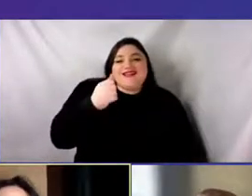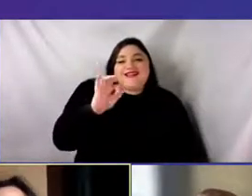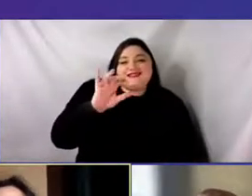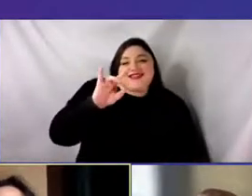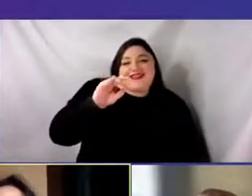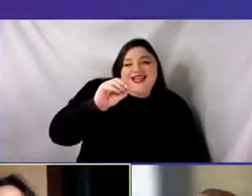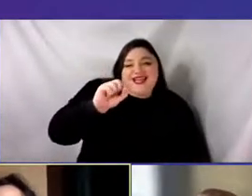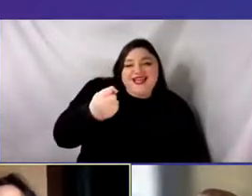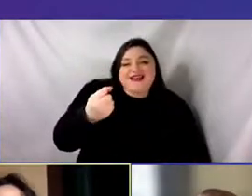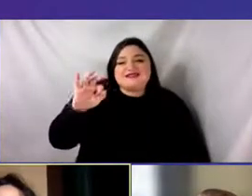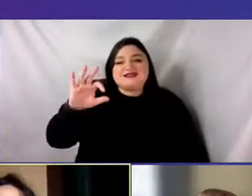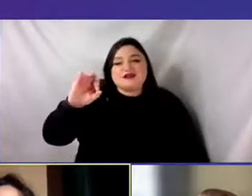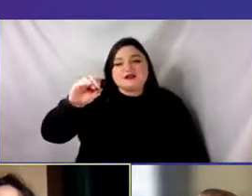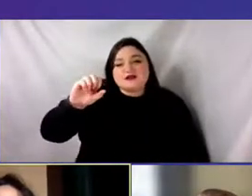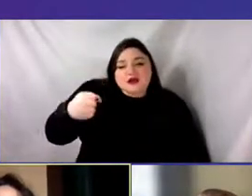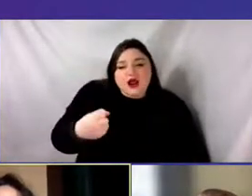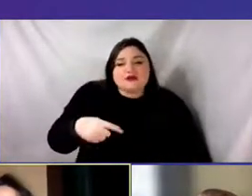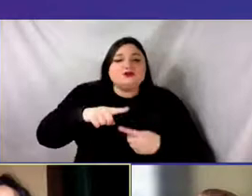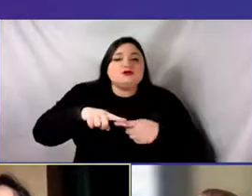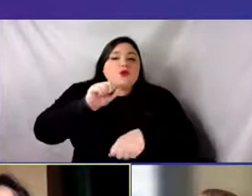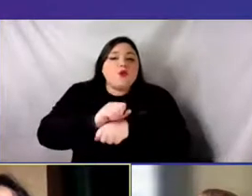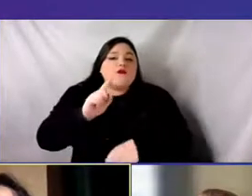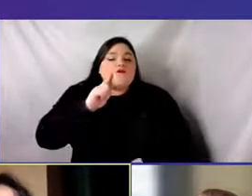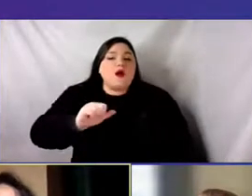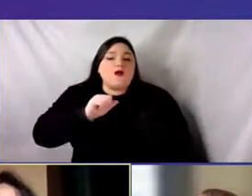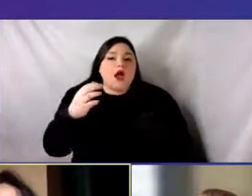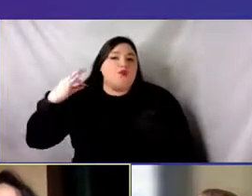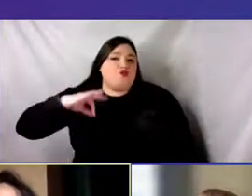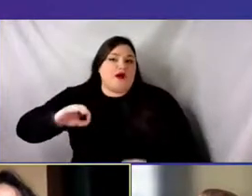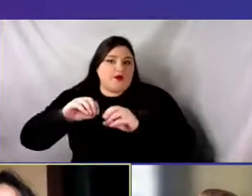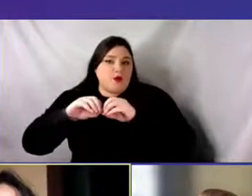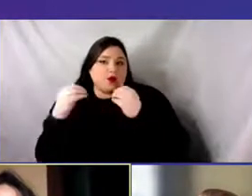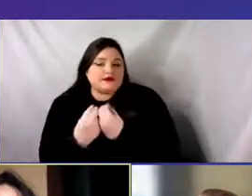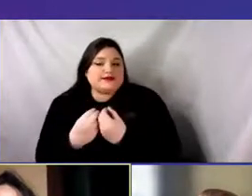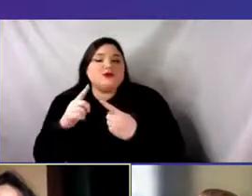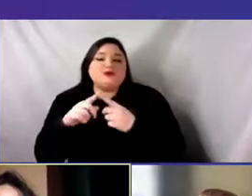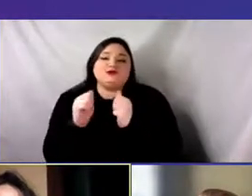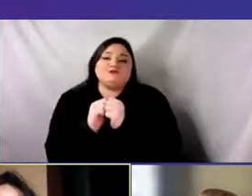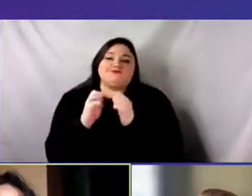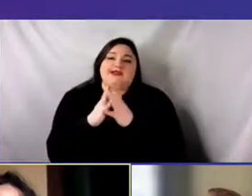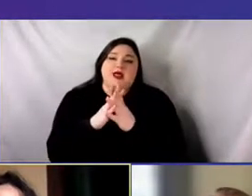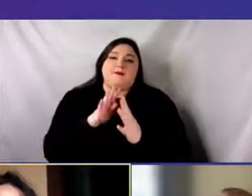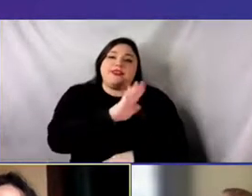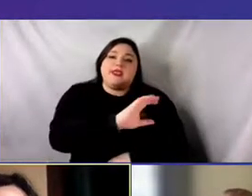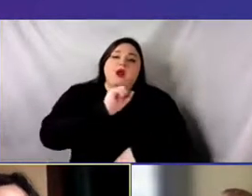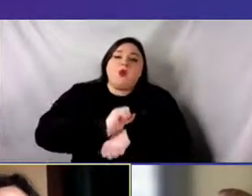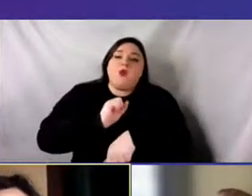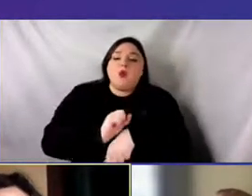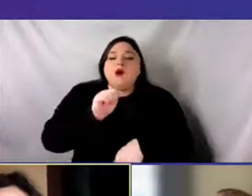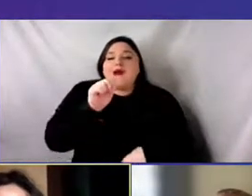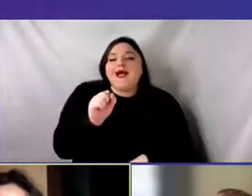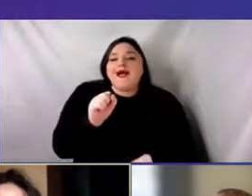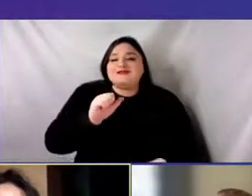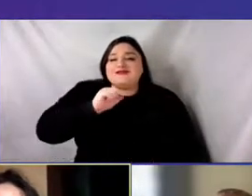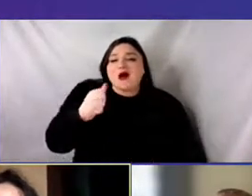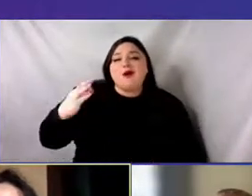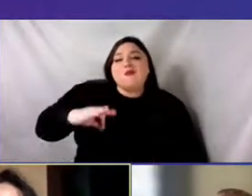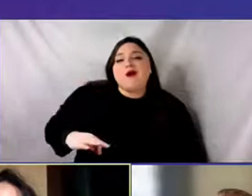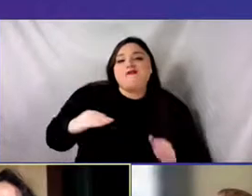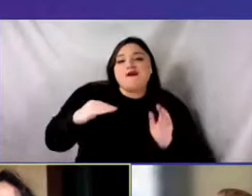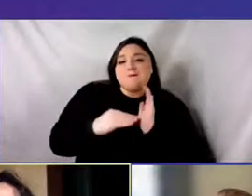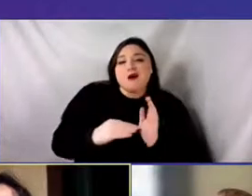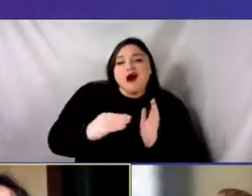-profit organizations to support their work as the company model was sort of dying,